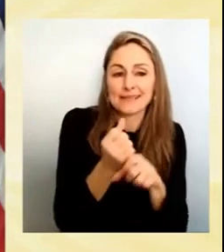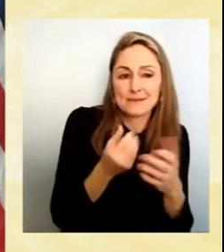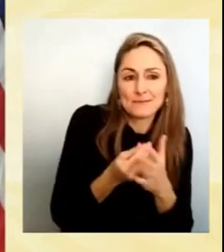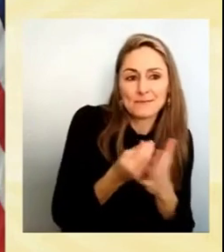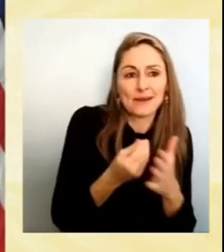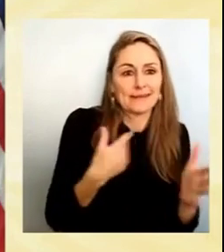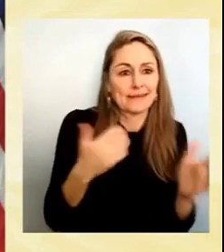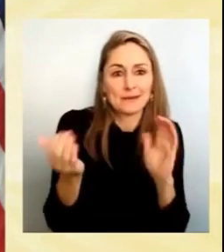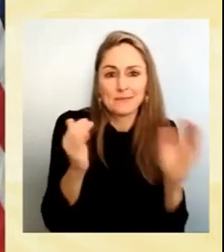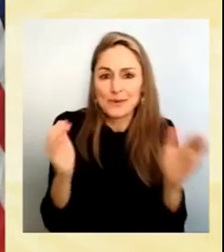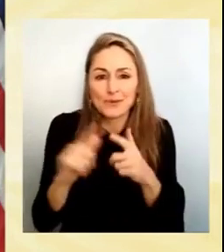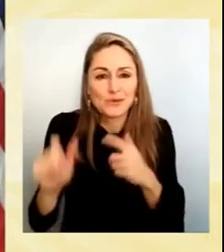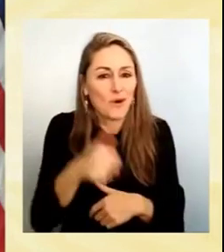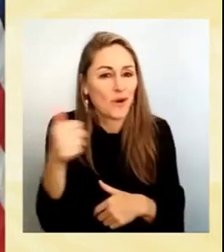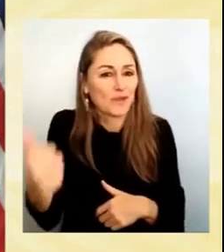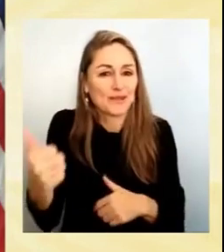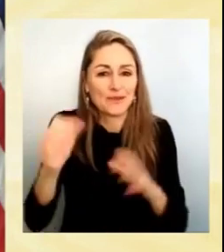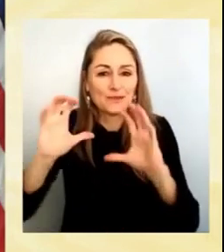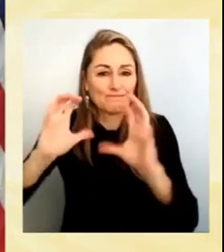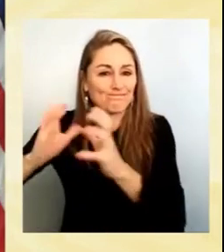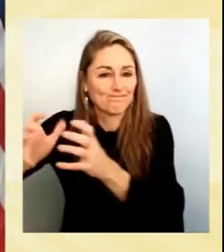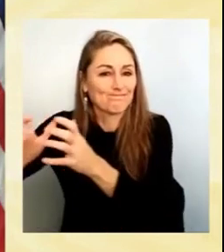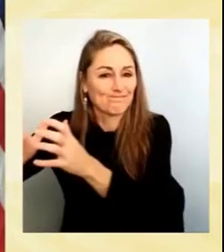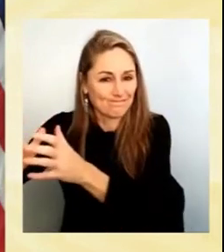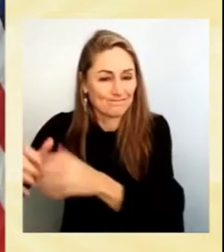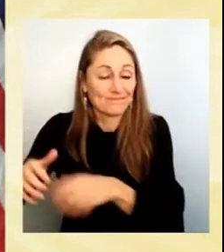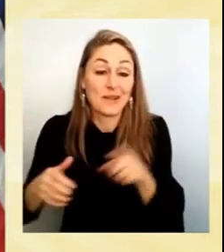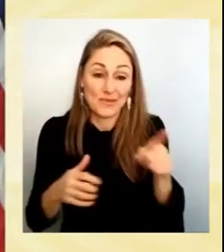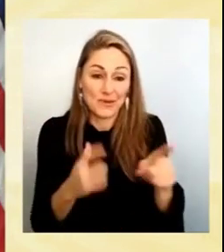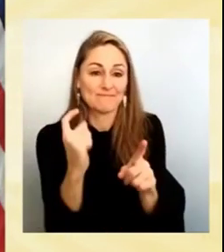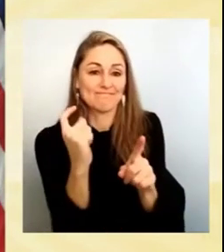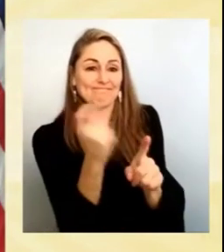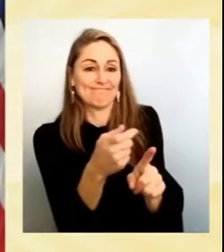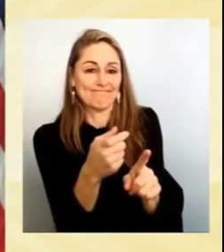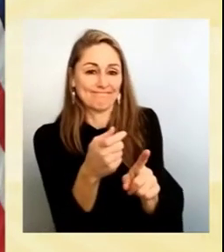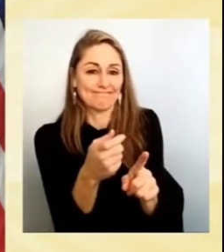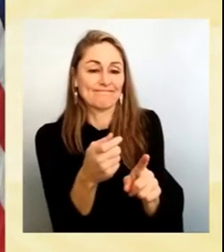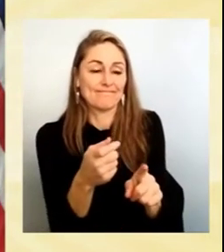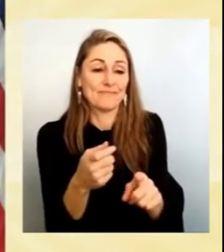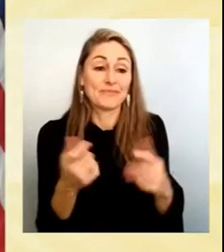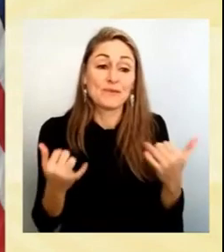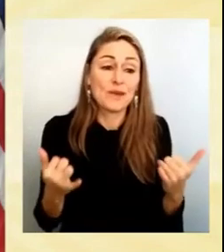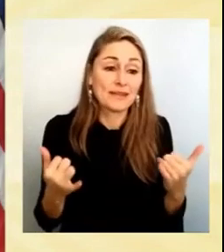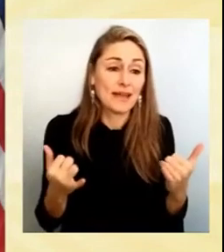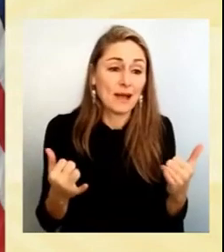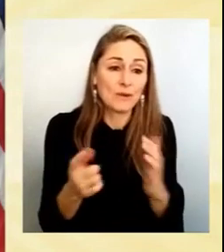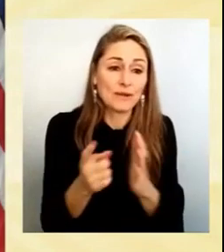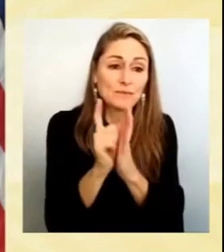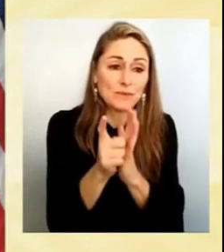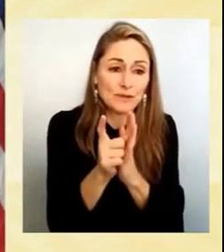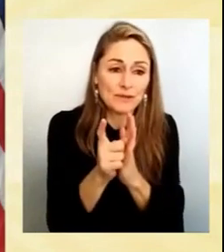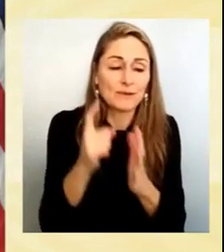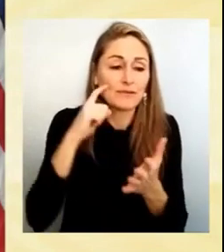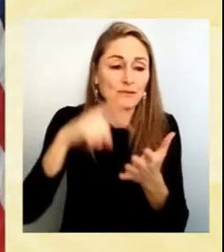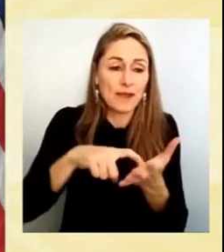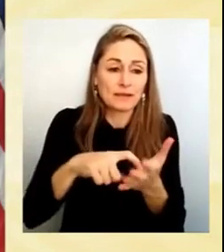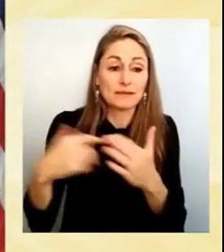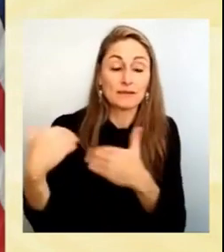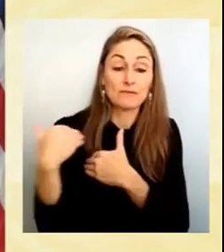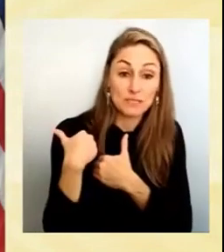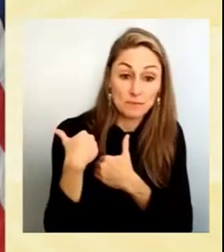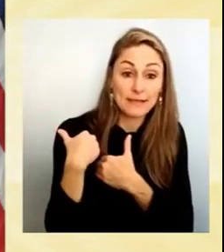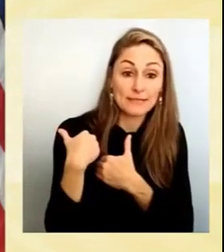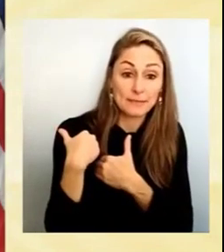agencies from around the country. So we are at a moment that I think calls us to recognize the responsibilities of the federal